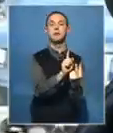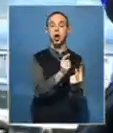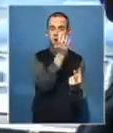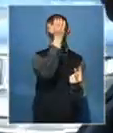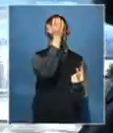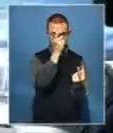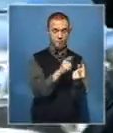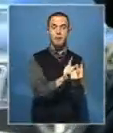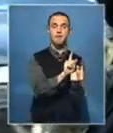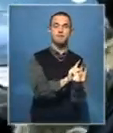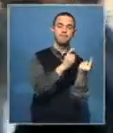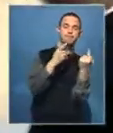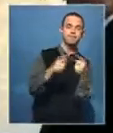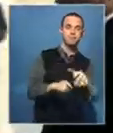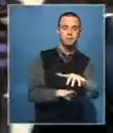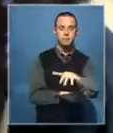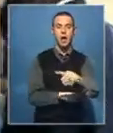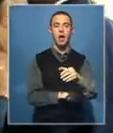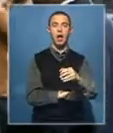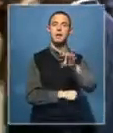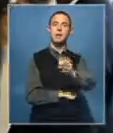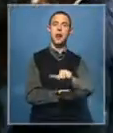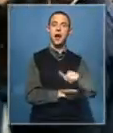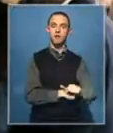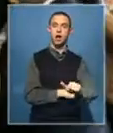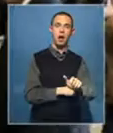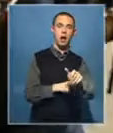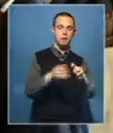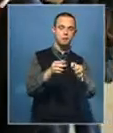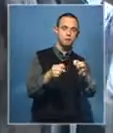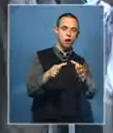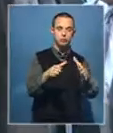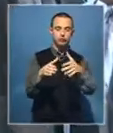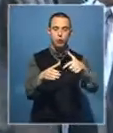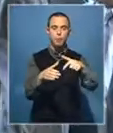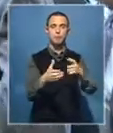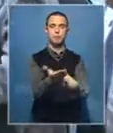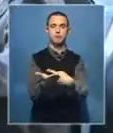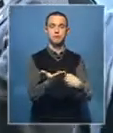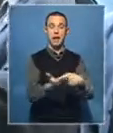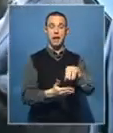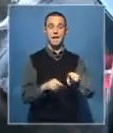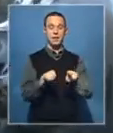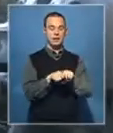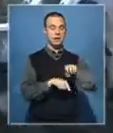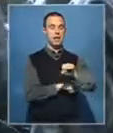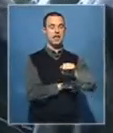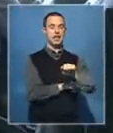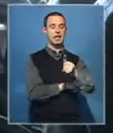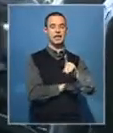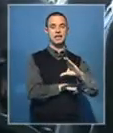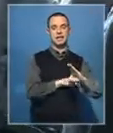business in Maseru, meeting the South African officials for a briefing on the latest. He also met SEDEC's Executive Secretary,